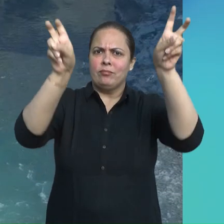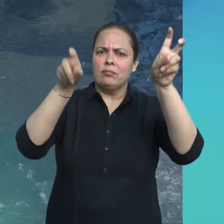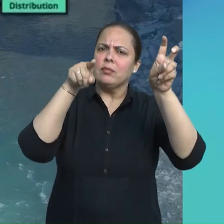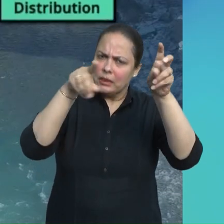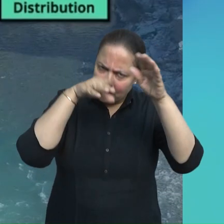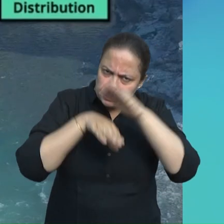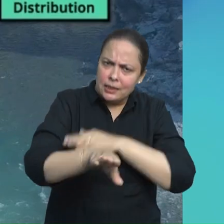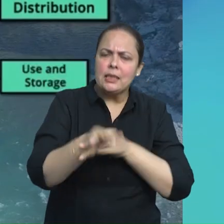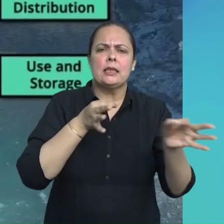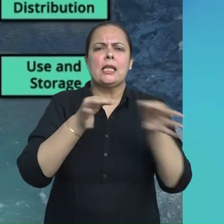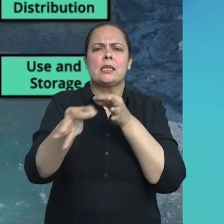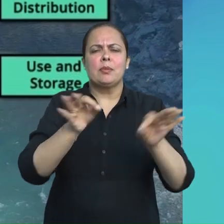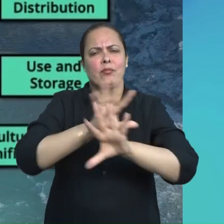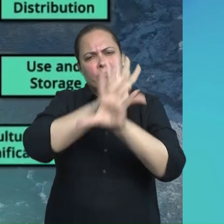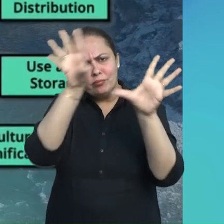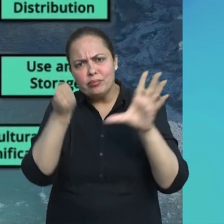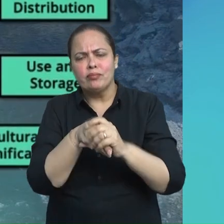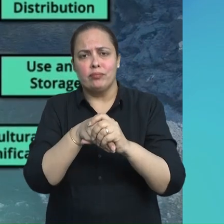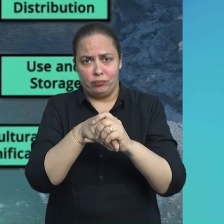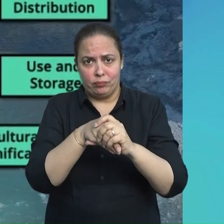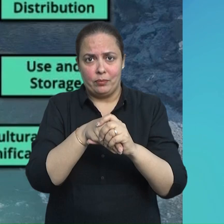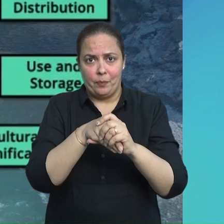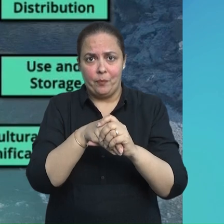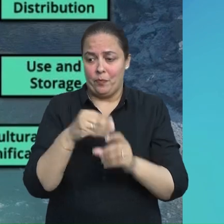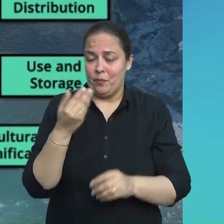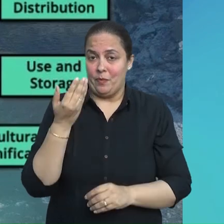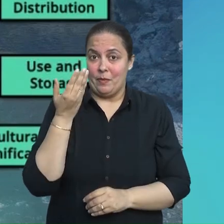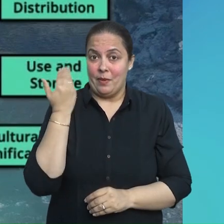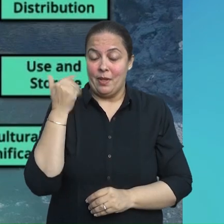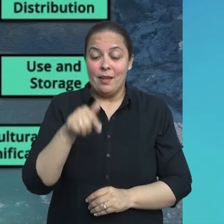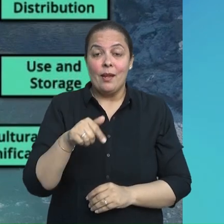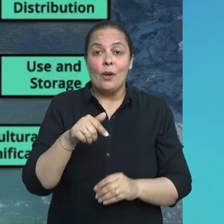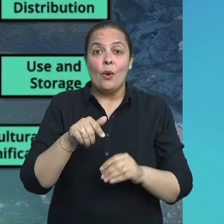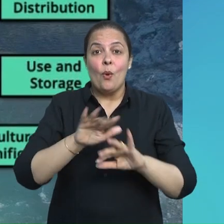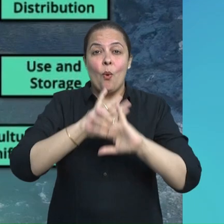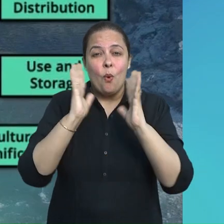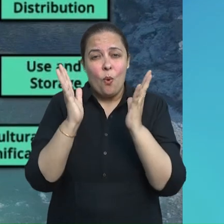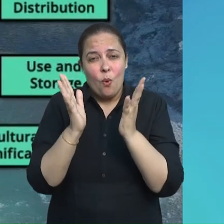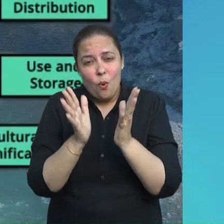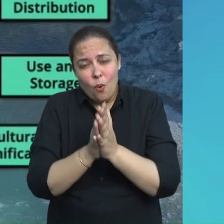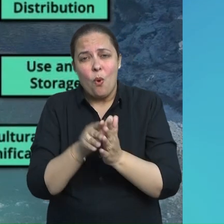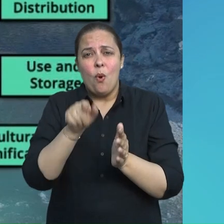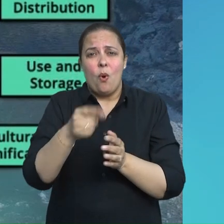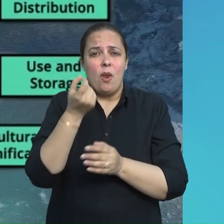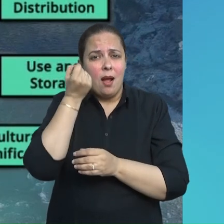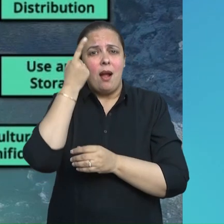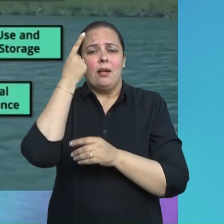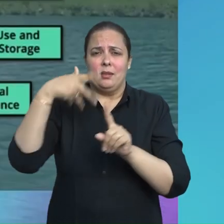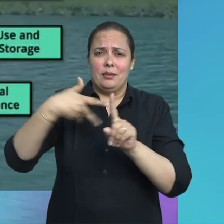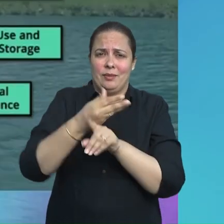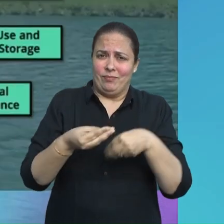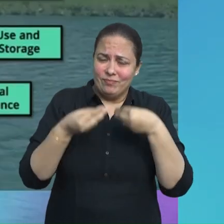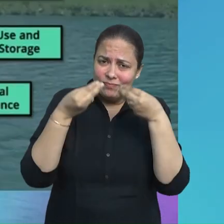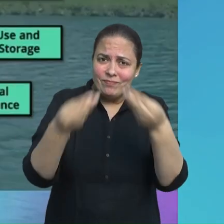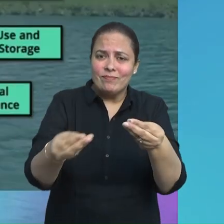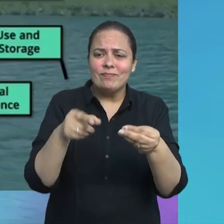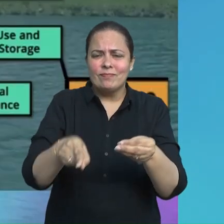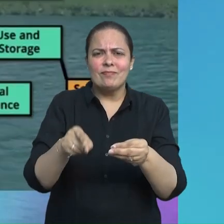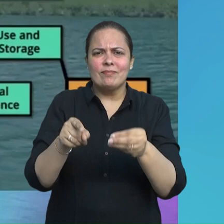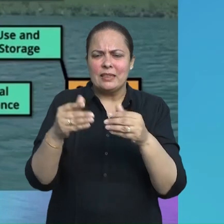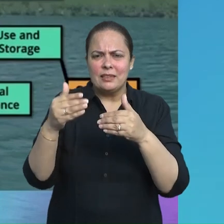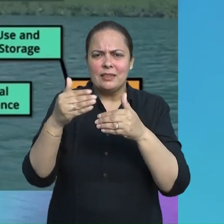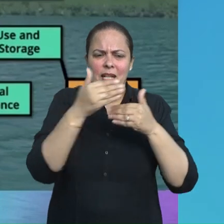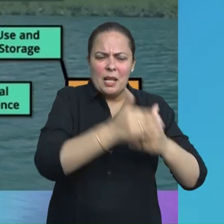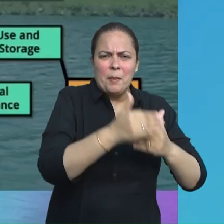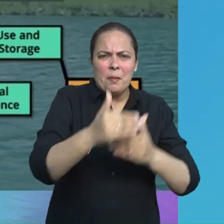aimed to foster a holistic understanding of the subject by blurring the subject boundaries aligned with the